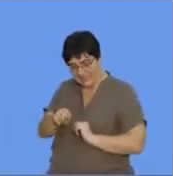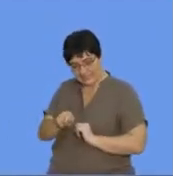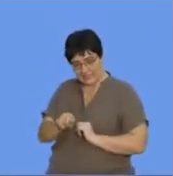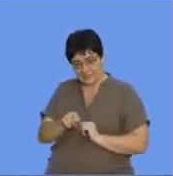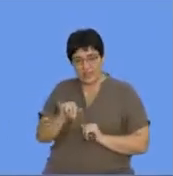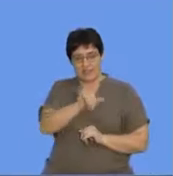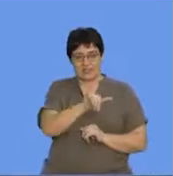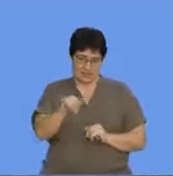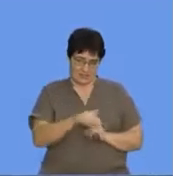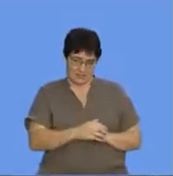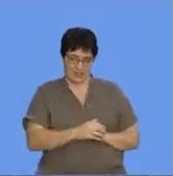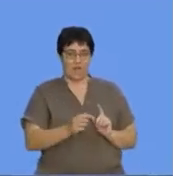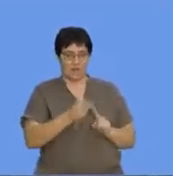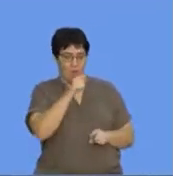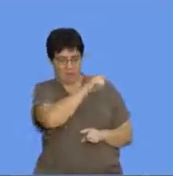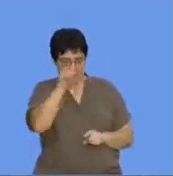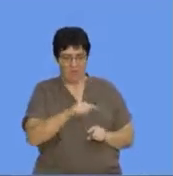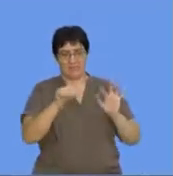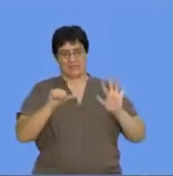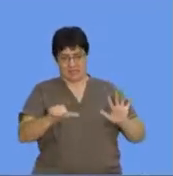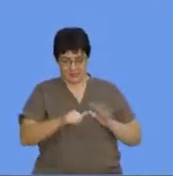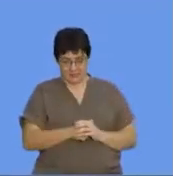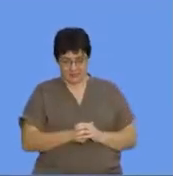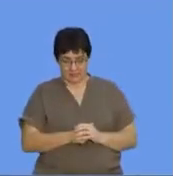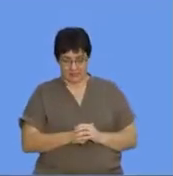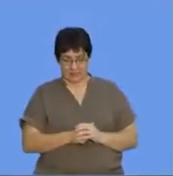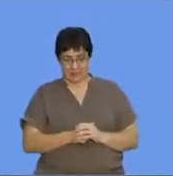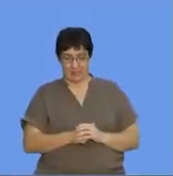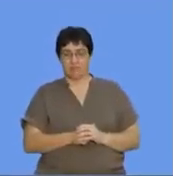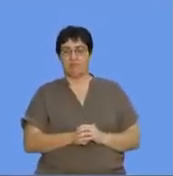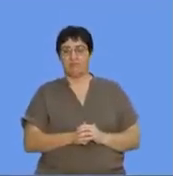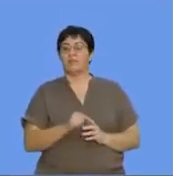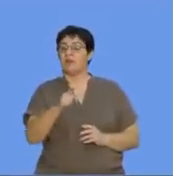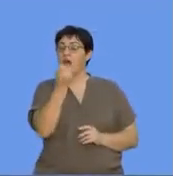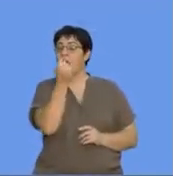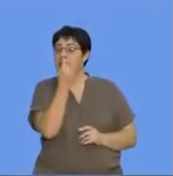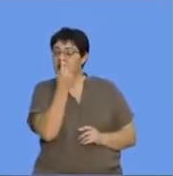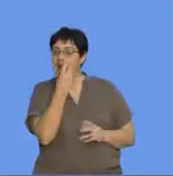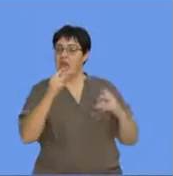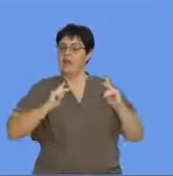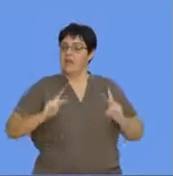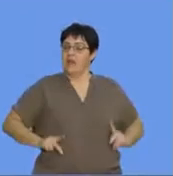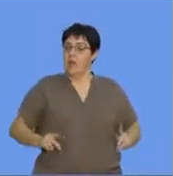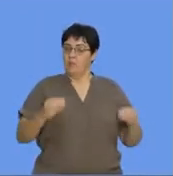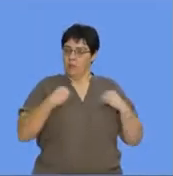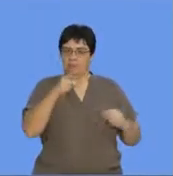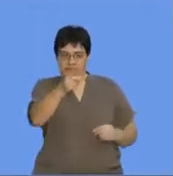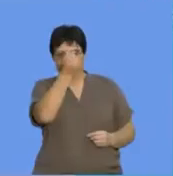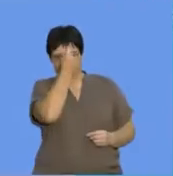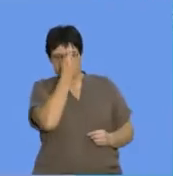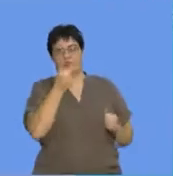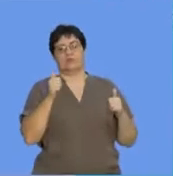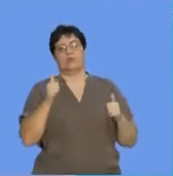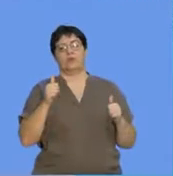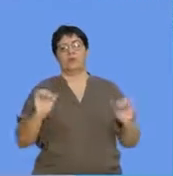substance X from the six that is given. So our understanding of the physical properties will be very important in terms of,